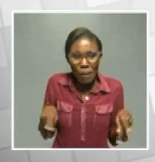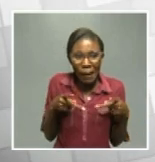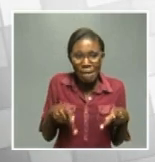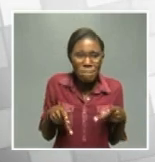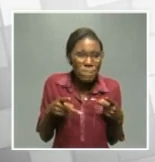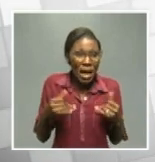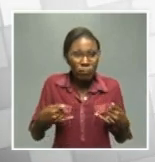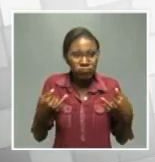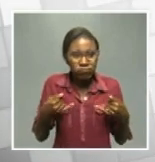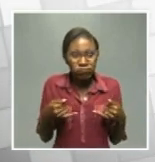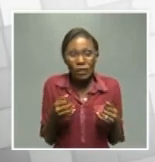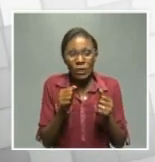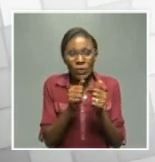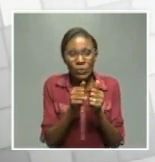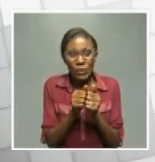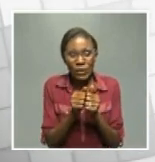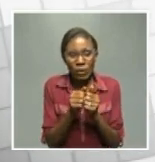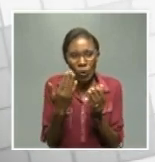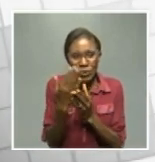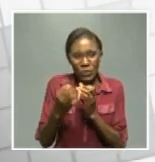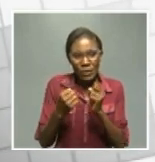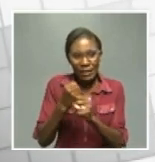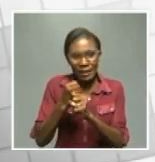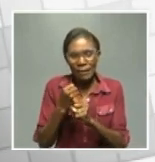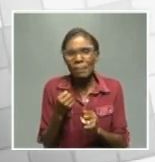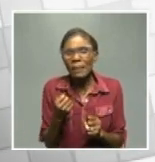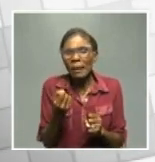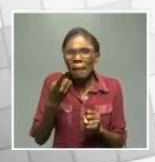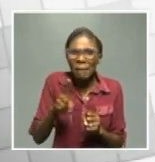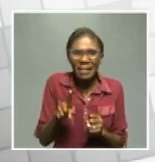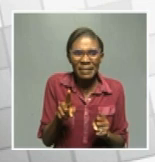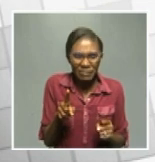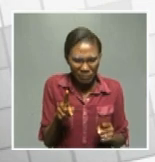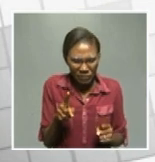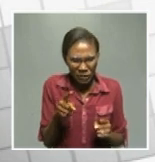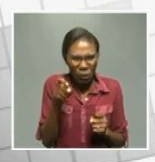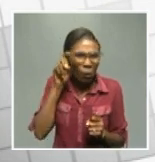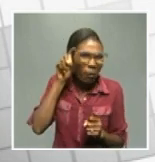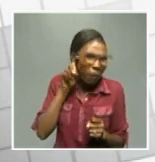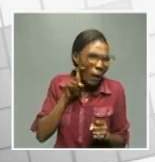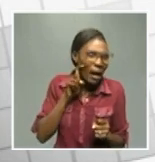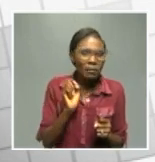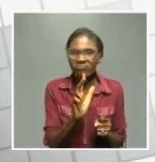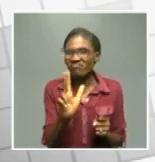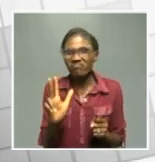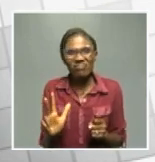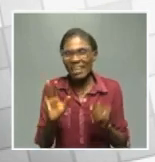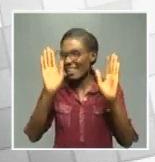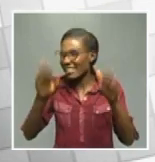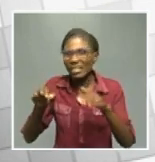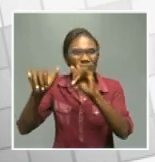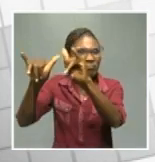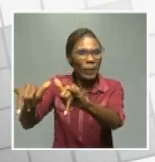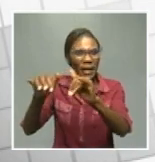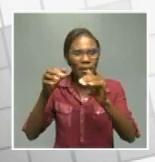observe the new year countdown yeah but for all these old people they will be in the villages